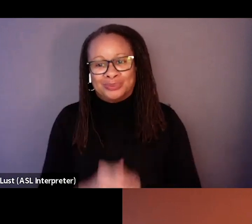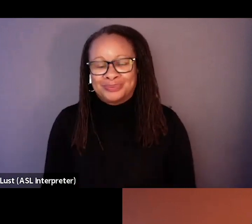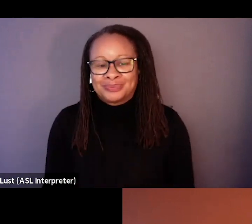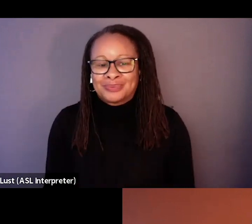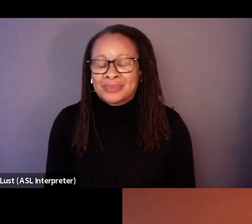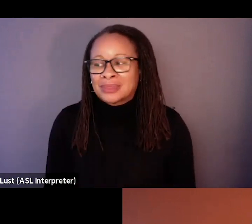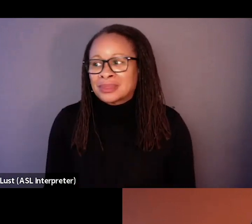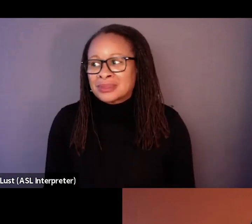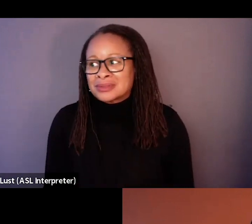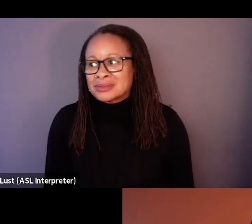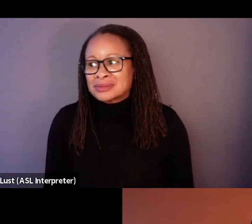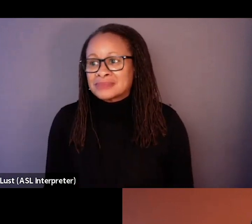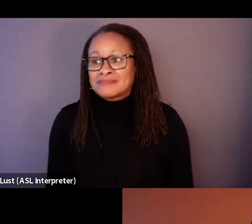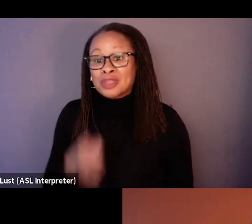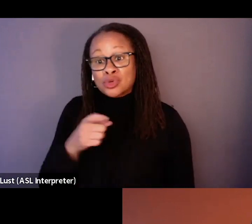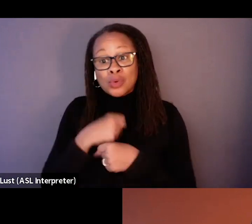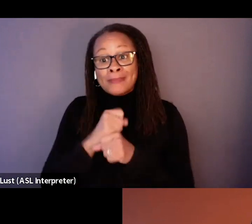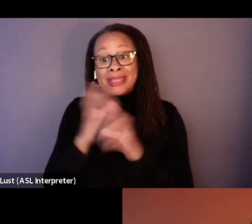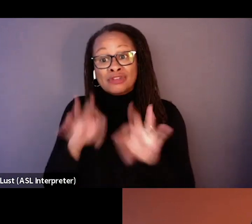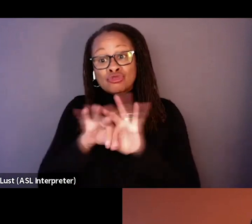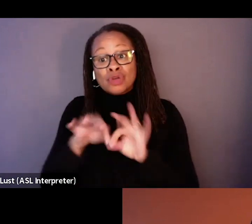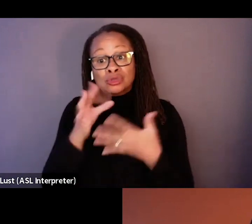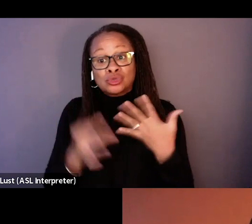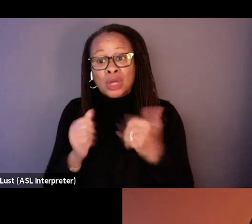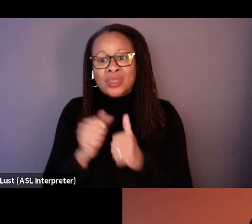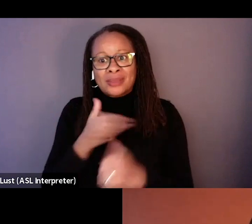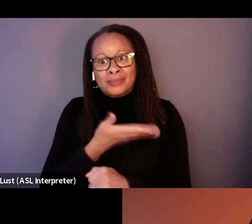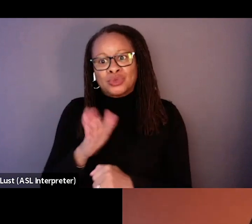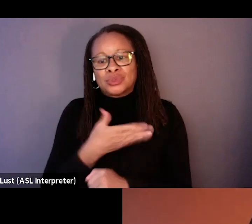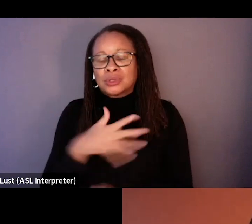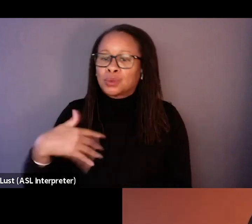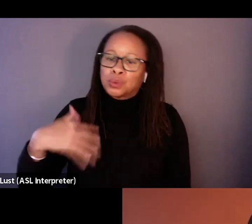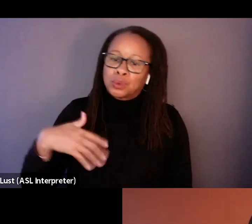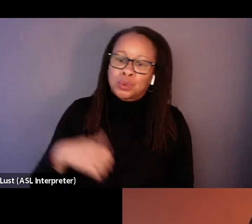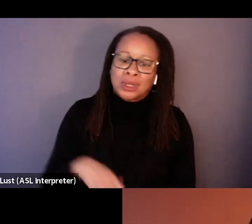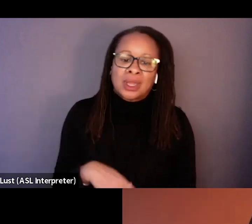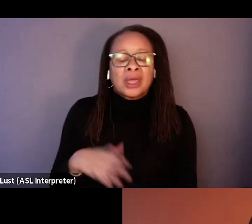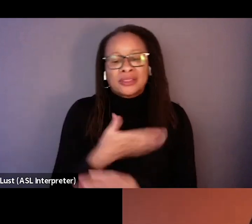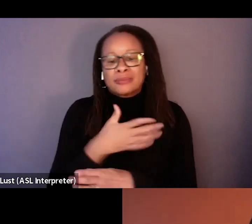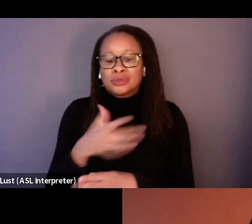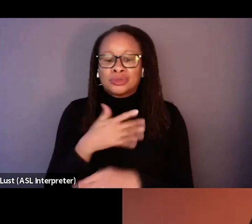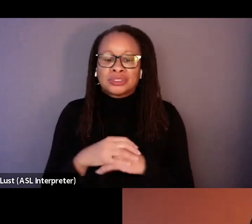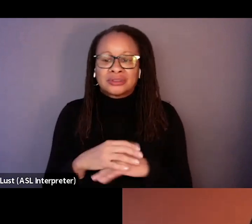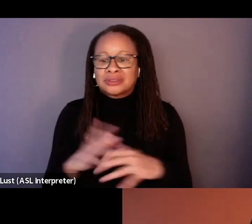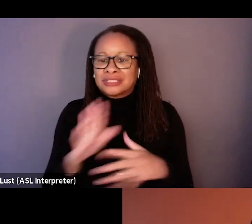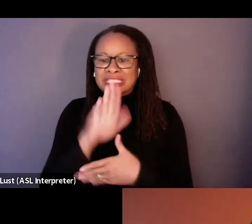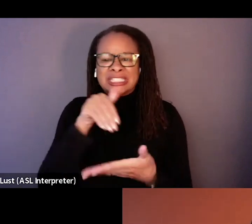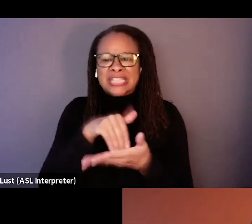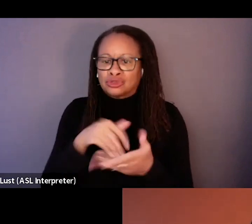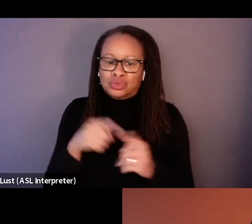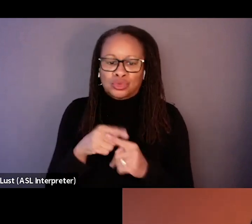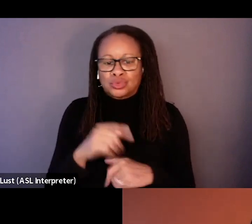You make a critical choice with the music. The music is absolutely, you know, just central to,